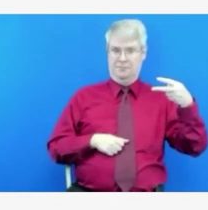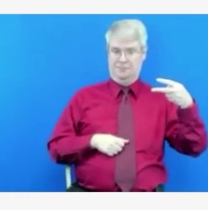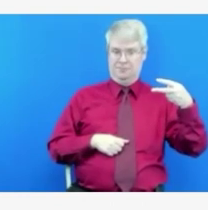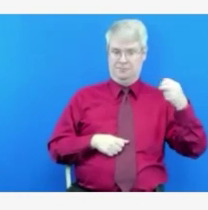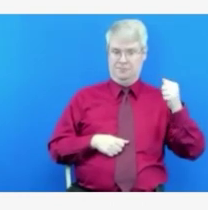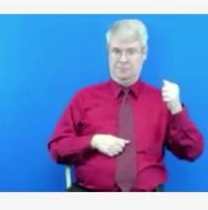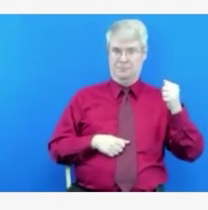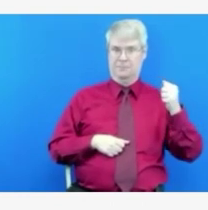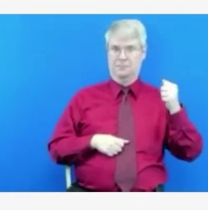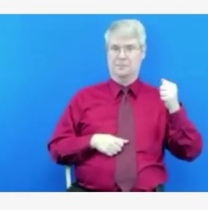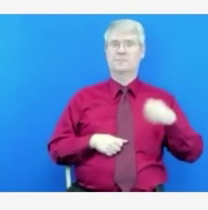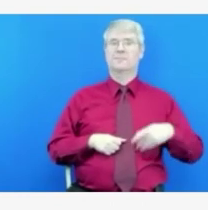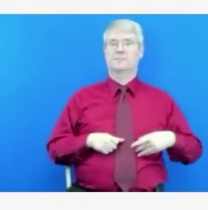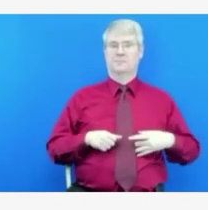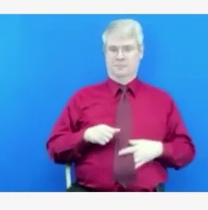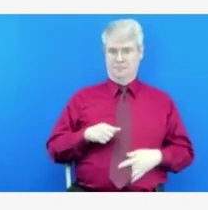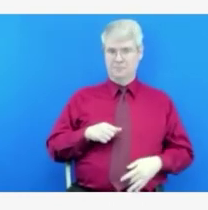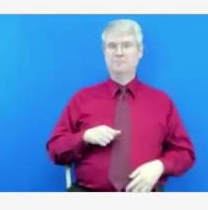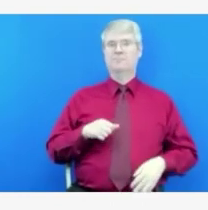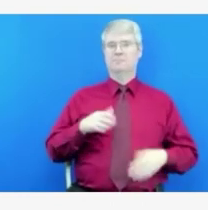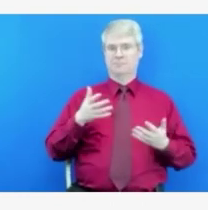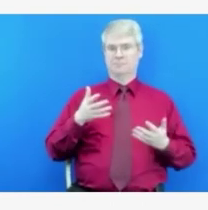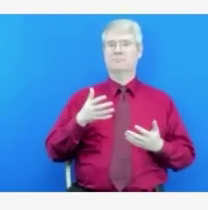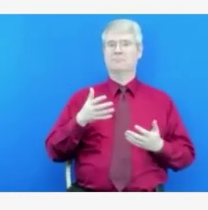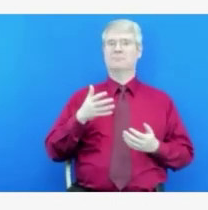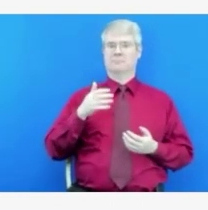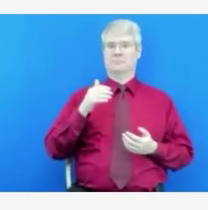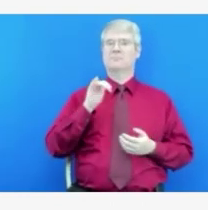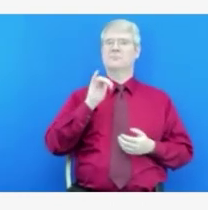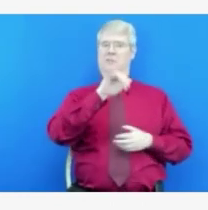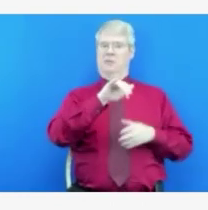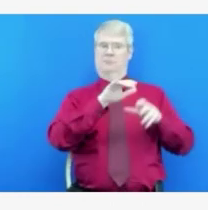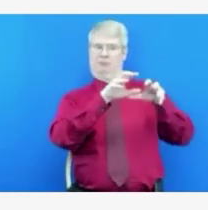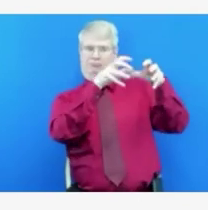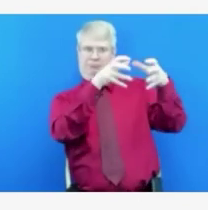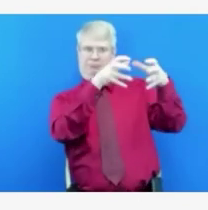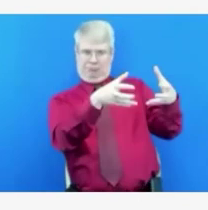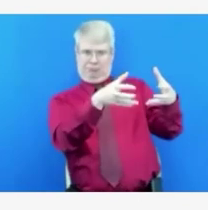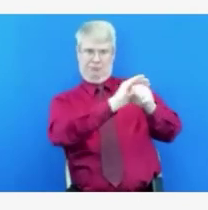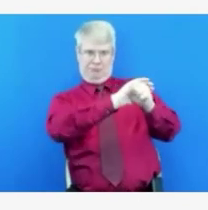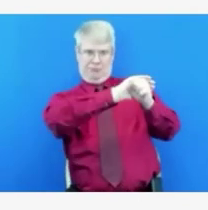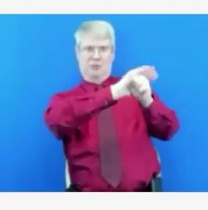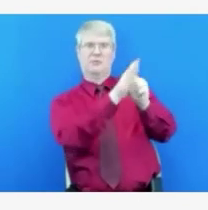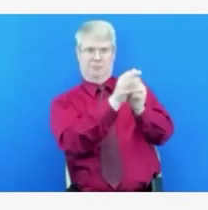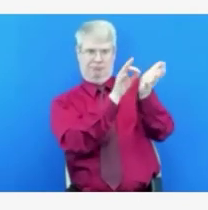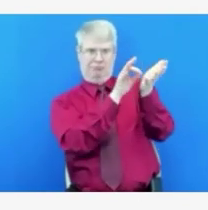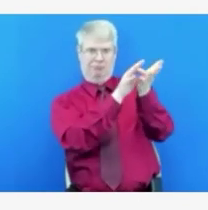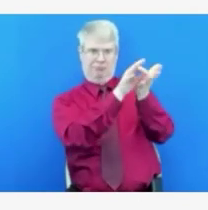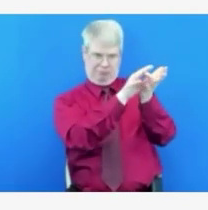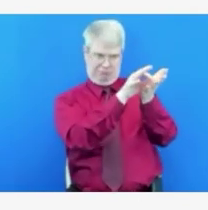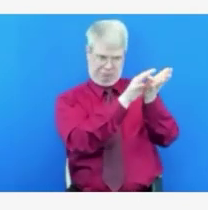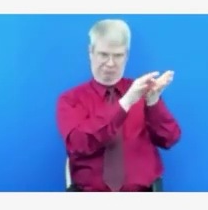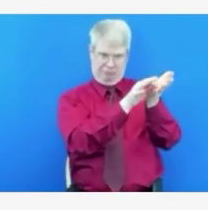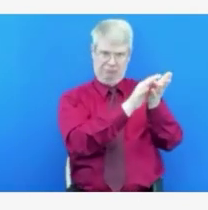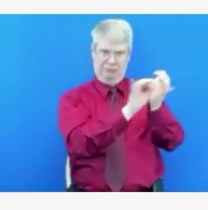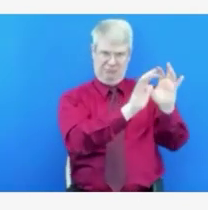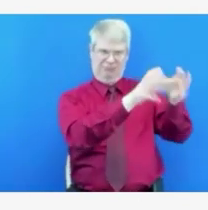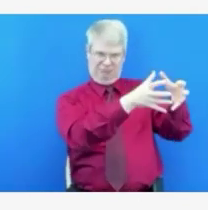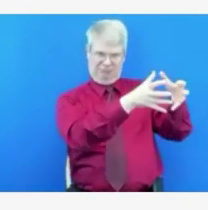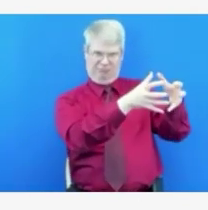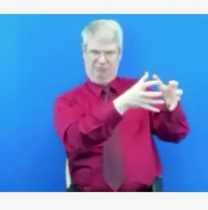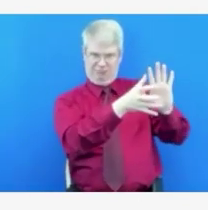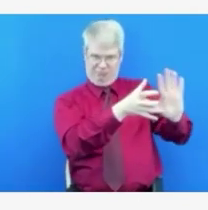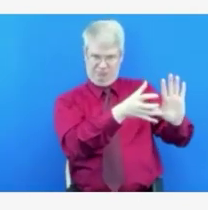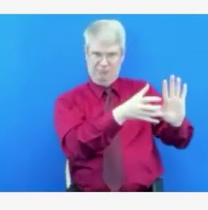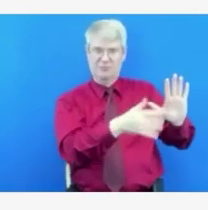COVID-19. Our ICU is people in the ICU with confirmed COVID.